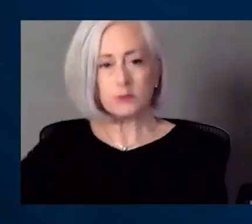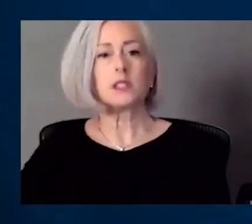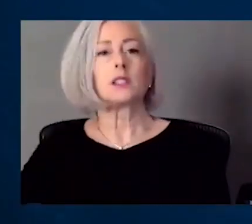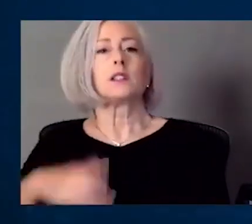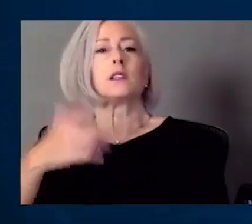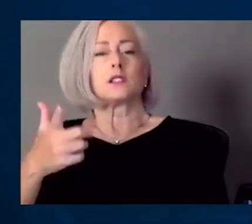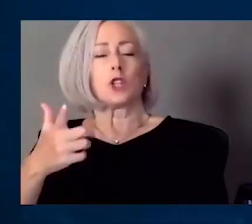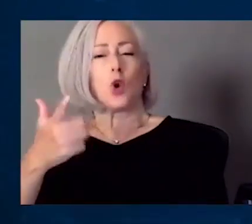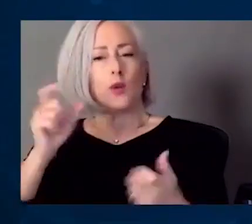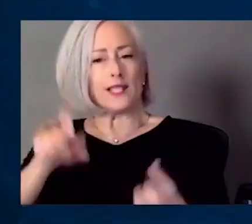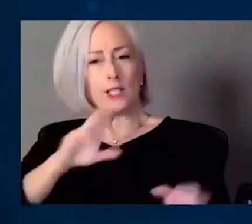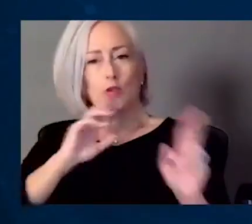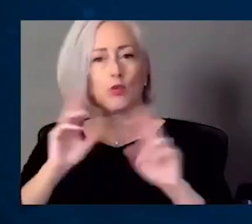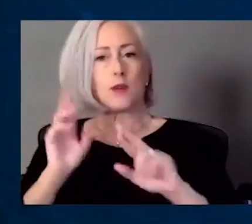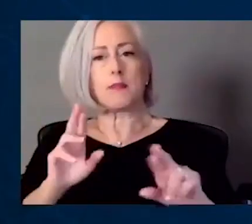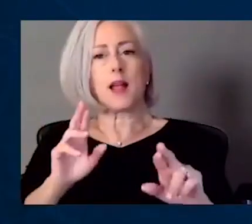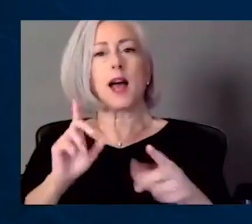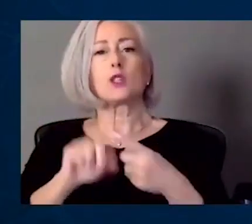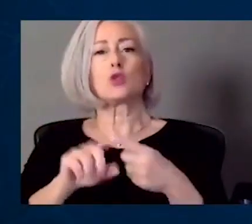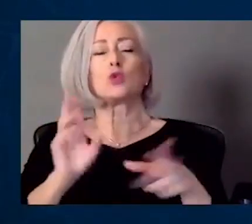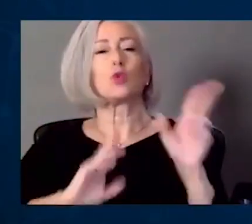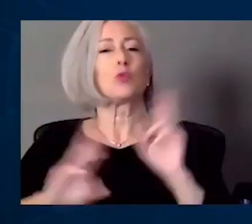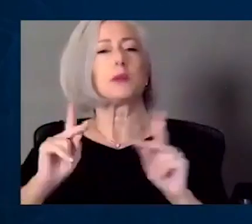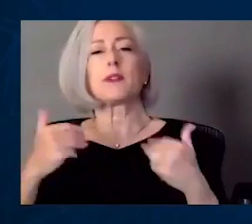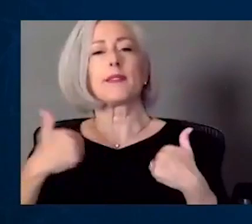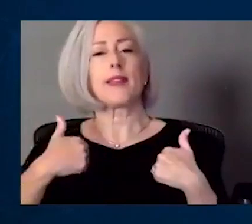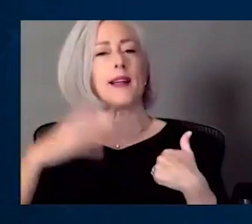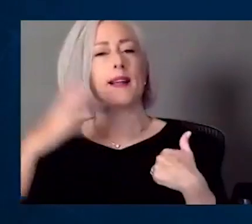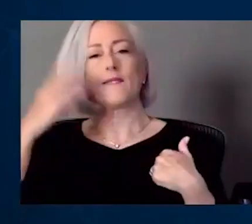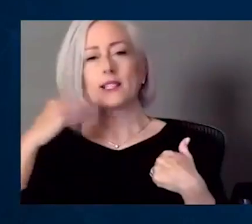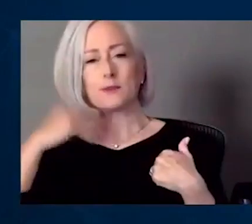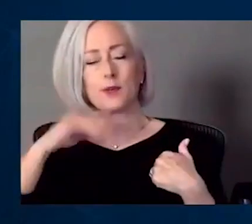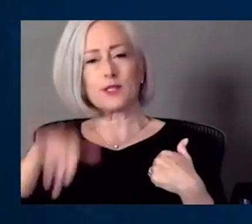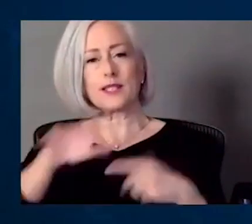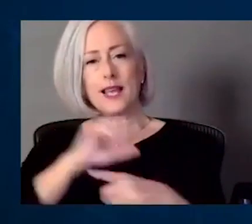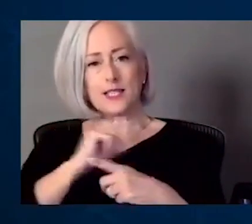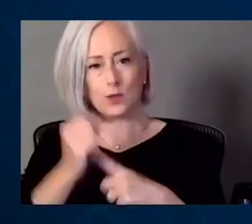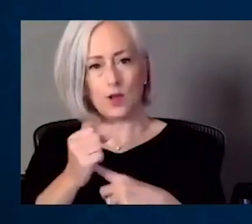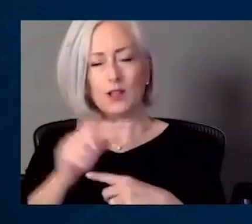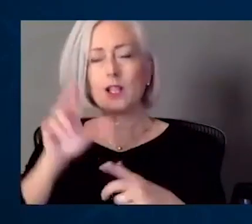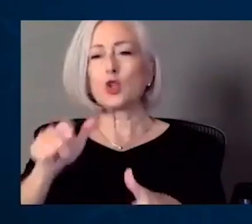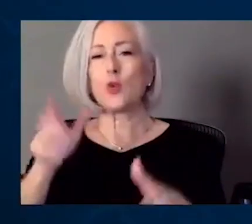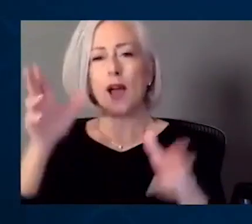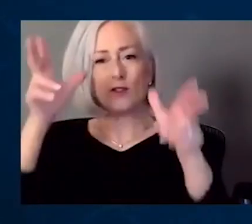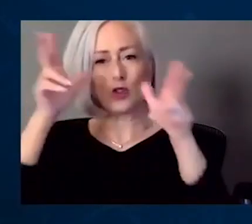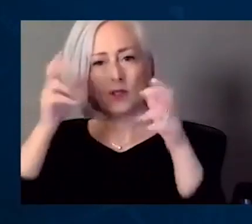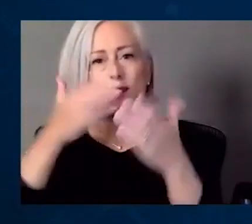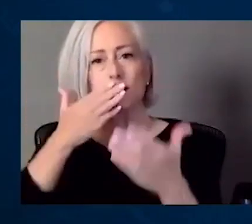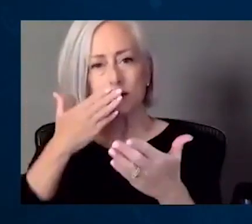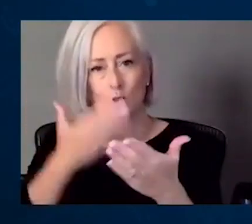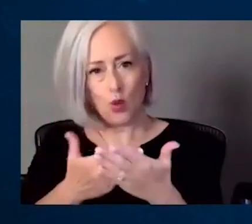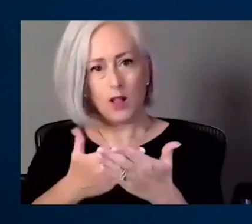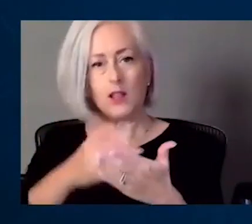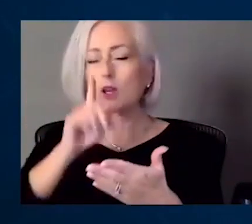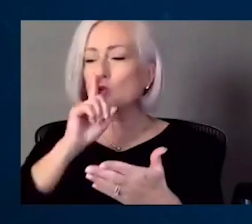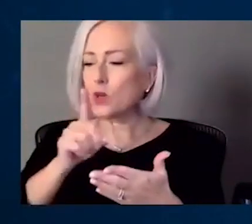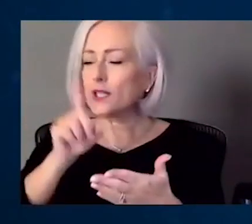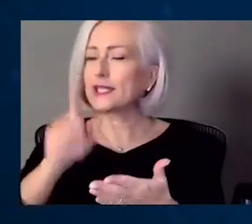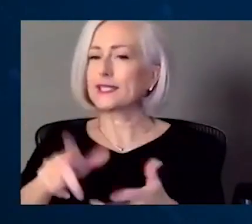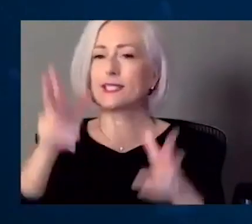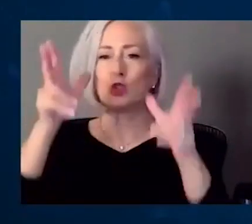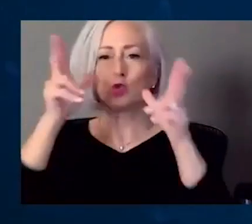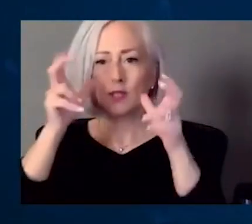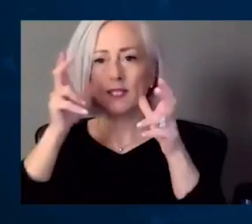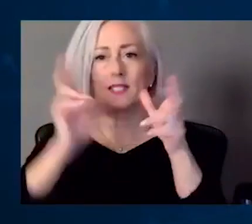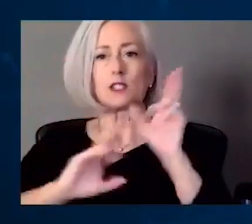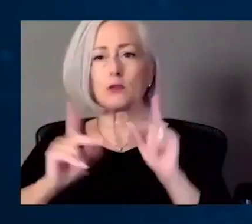have experienced these circumstances know and suggest. We have to listen well. And what we really have to listen to is people telling us the truth,